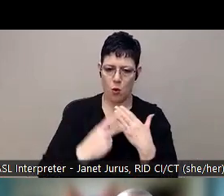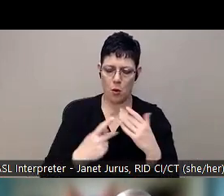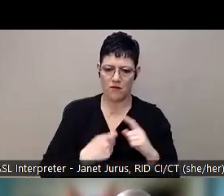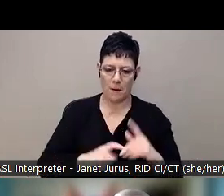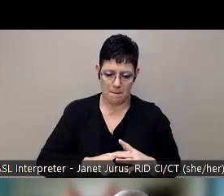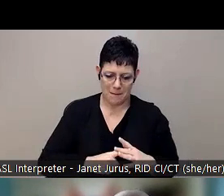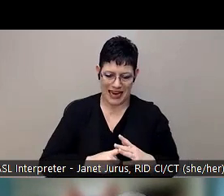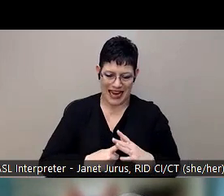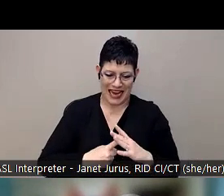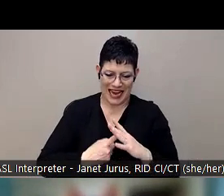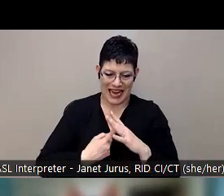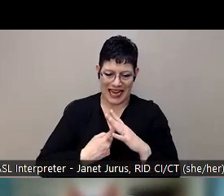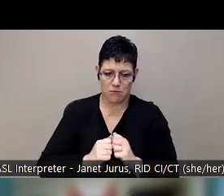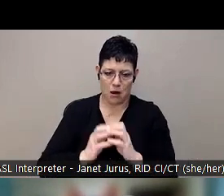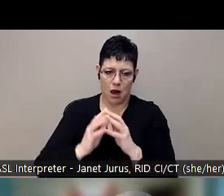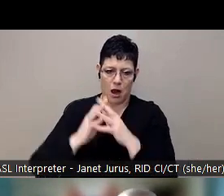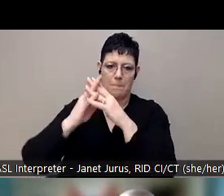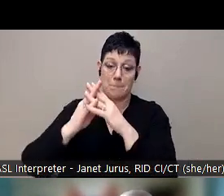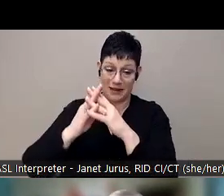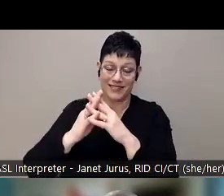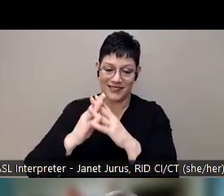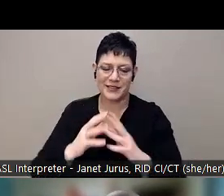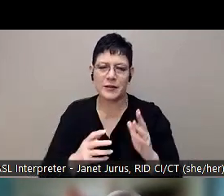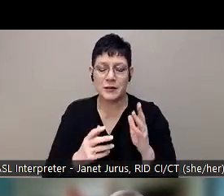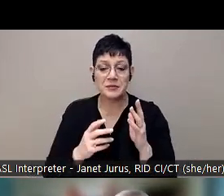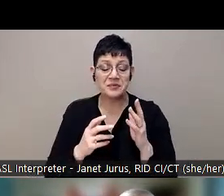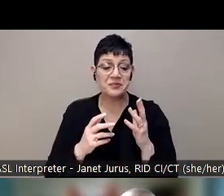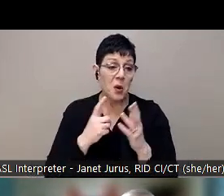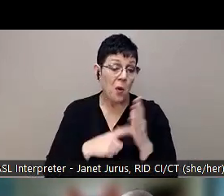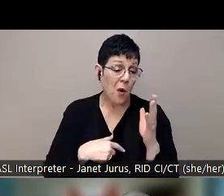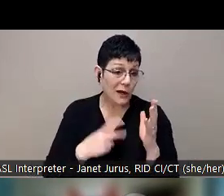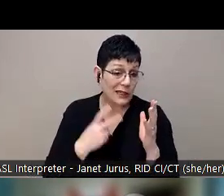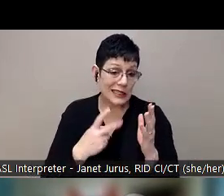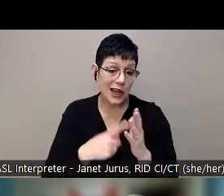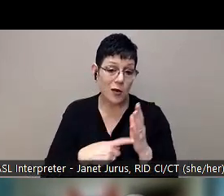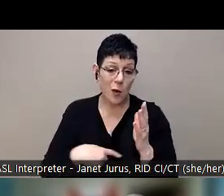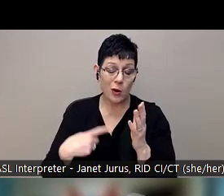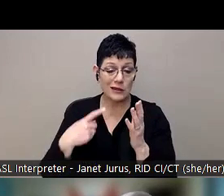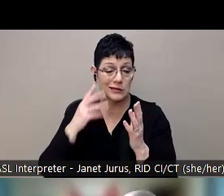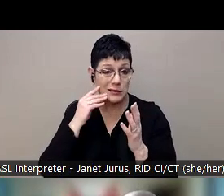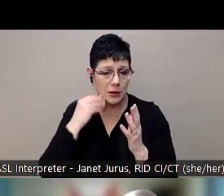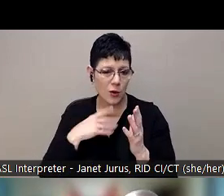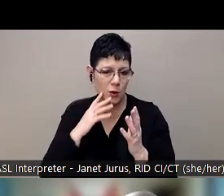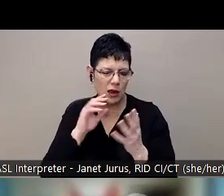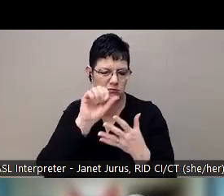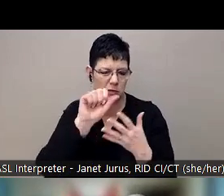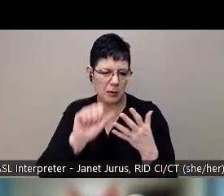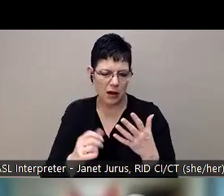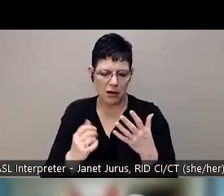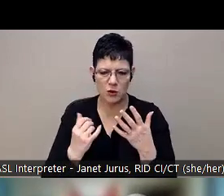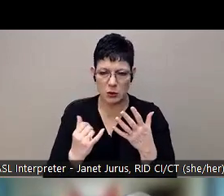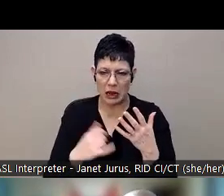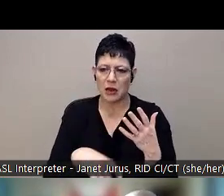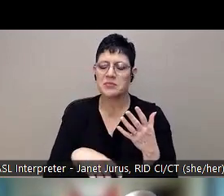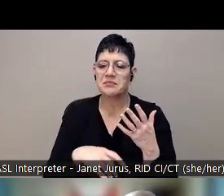up. So we'd like to tell you what we do, what we see, what we experience in the schools and in the community,